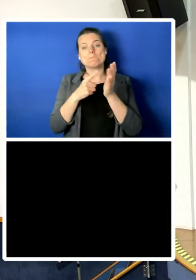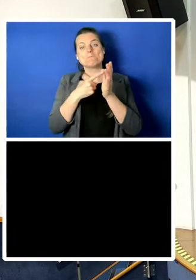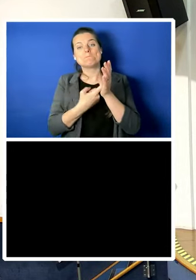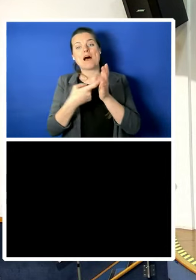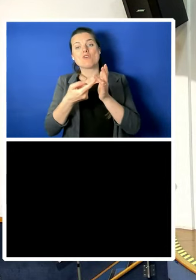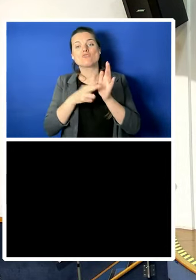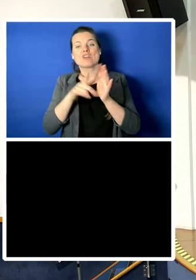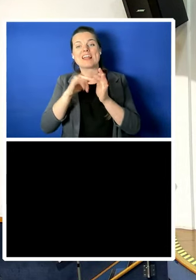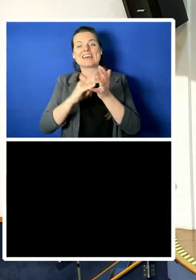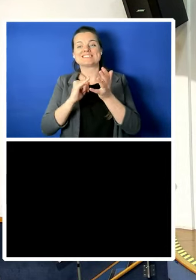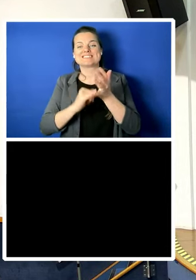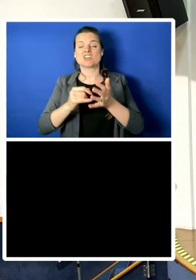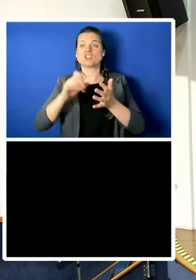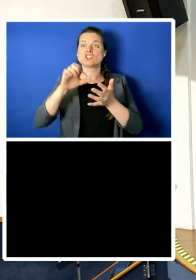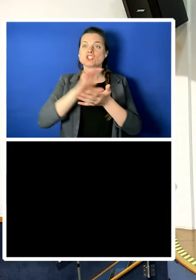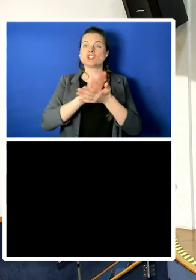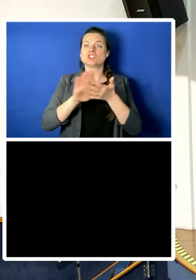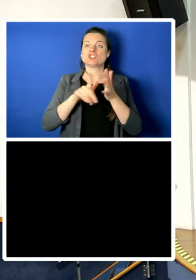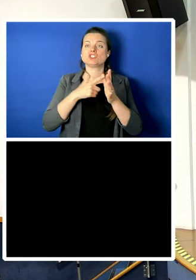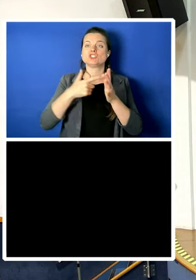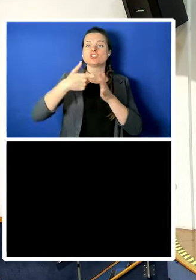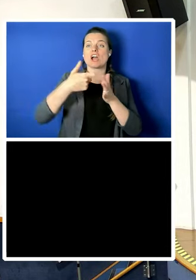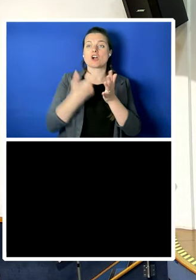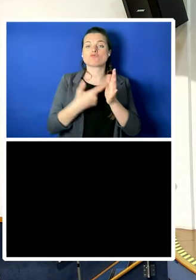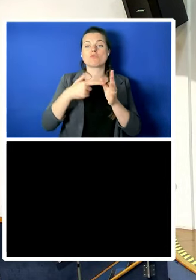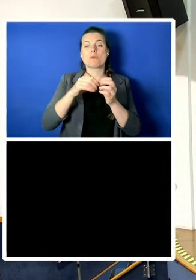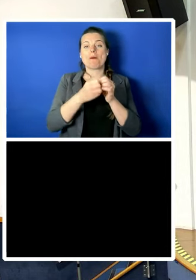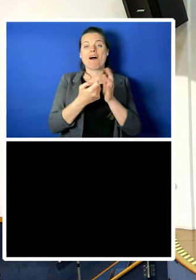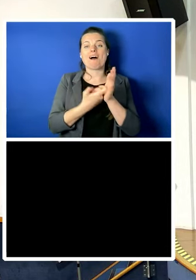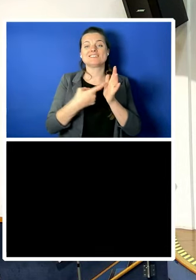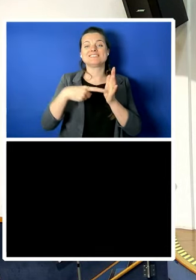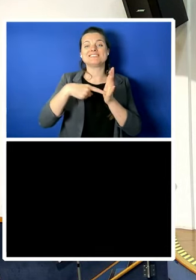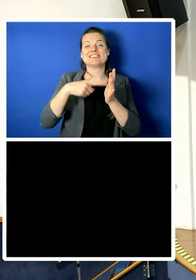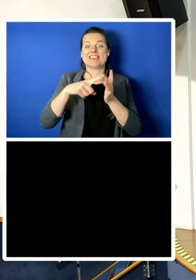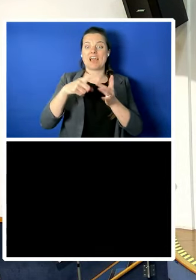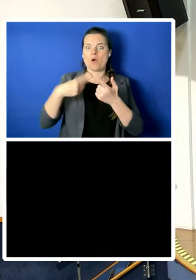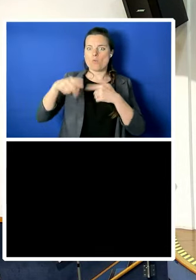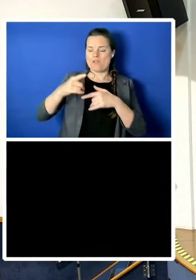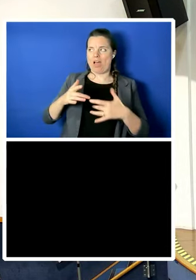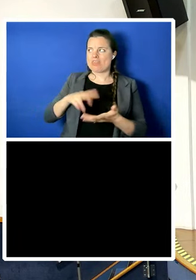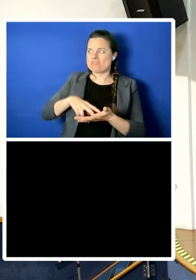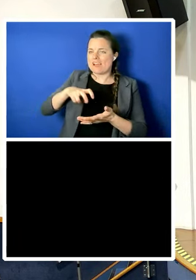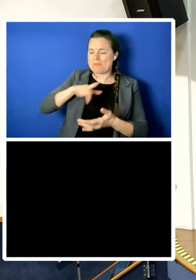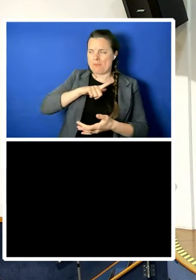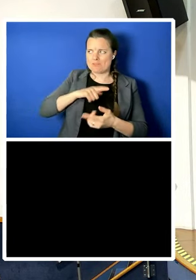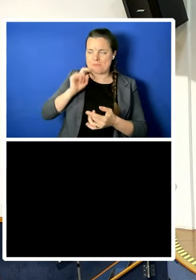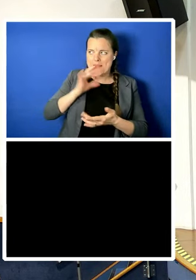event of this book, so it's a real honour for us to be hosting that here at the LSC.